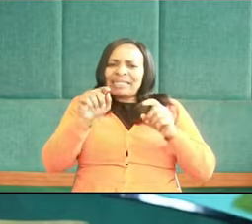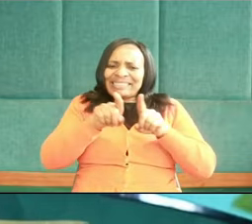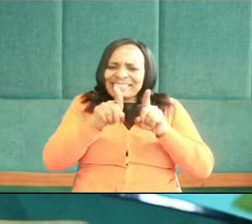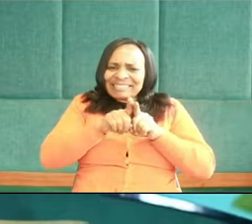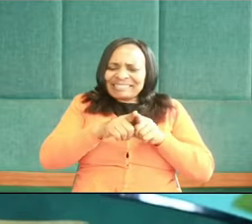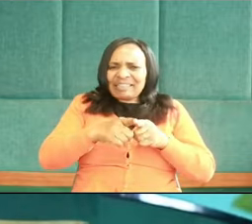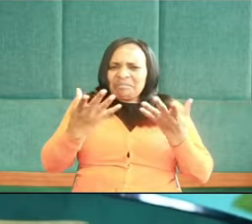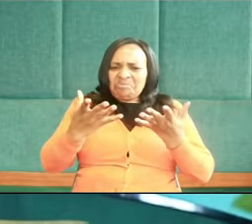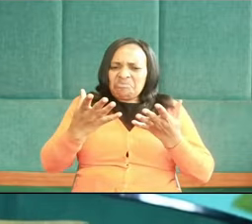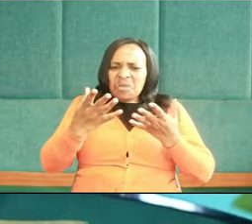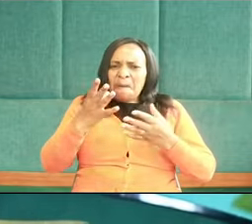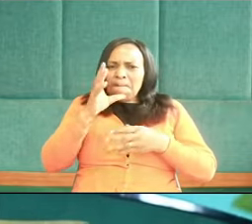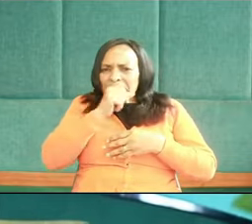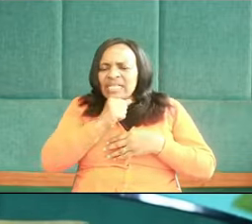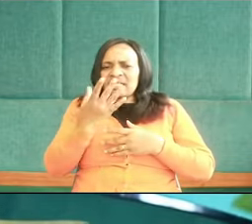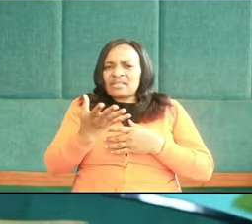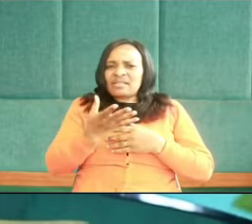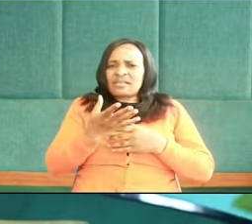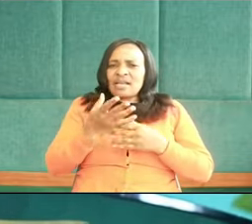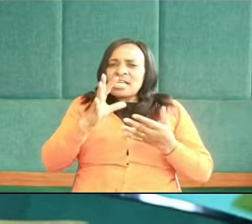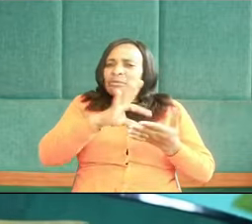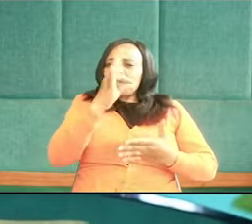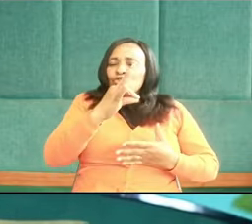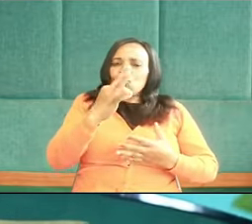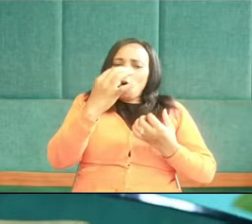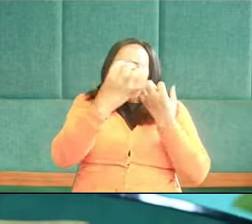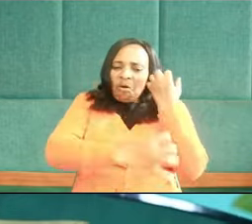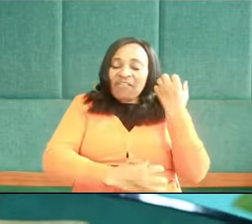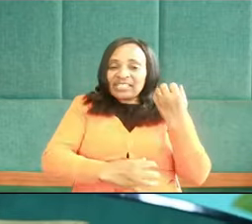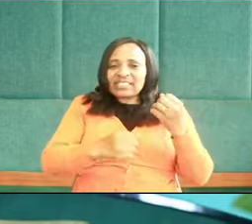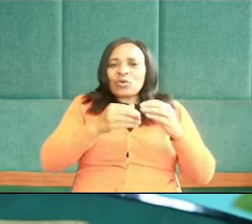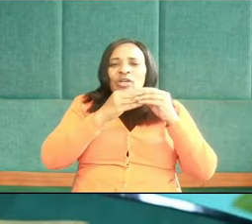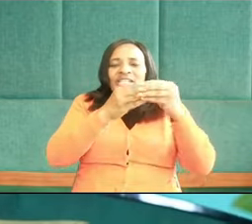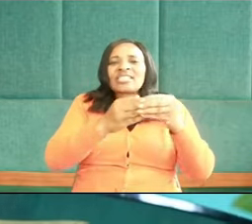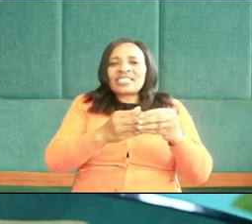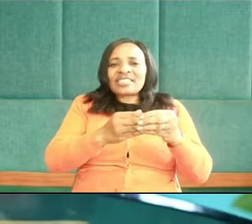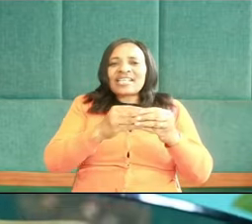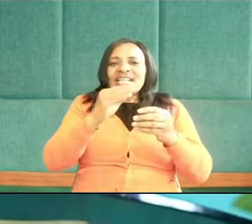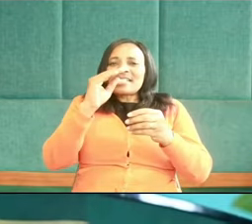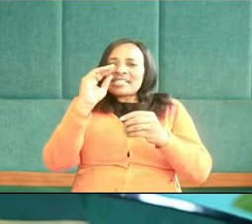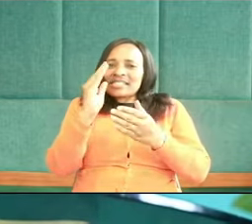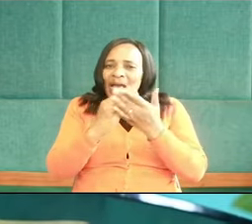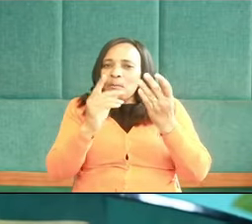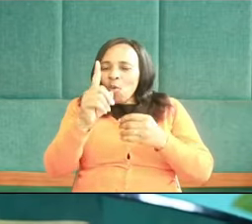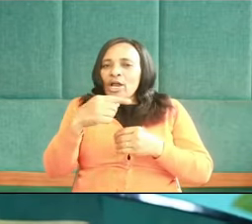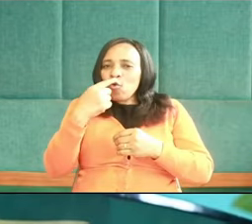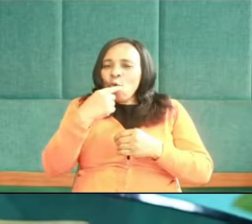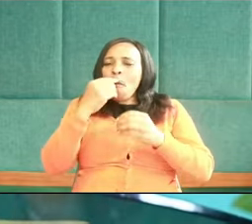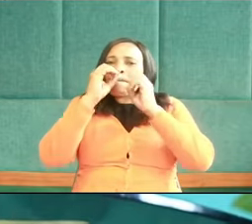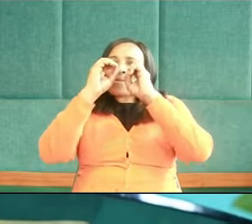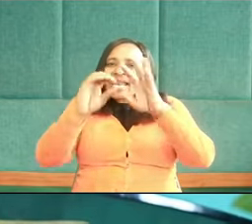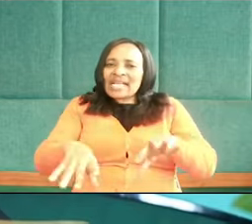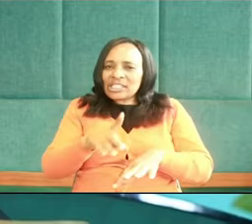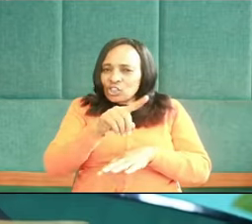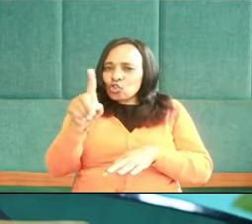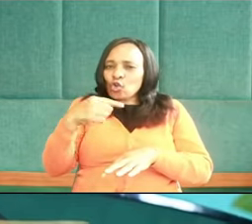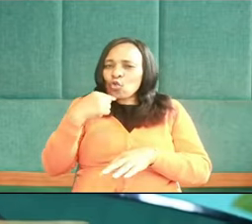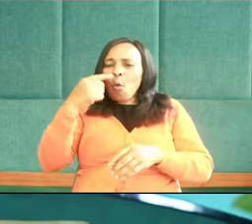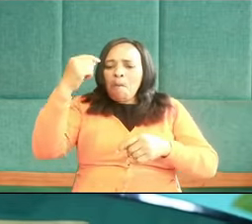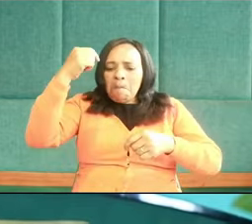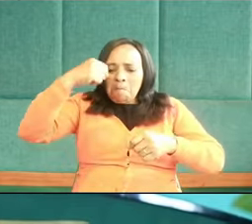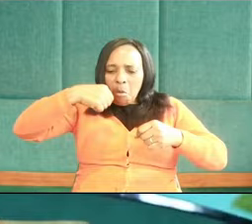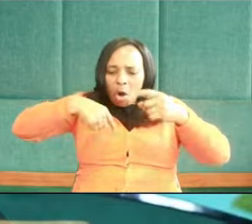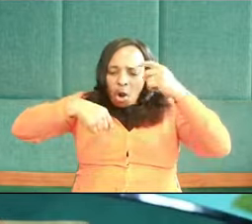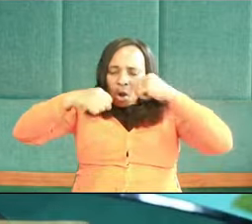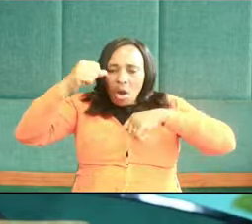for God. Spiritual poverty will lead to the second one. Blessed are those who mourn,